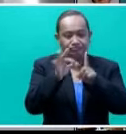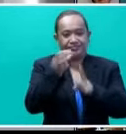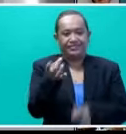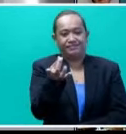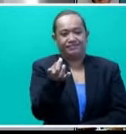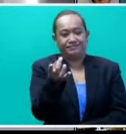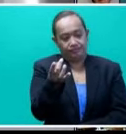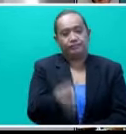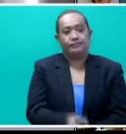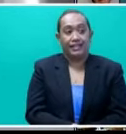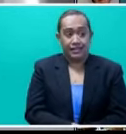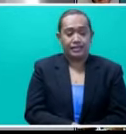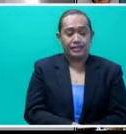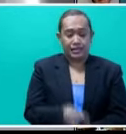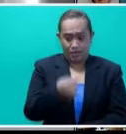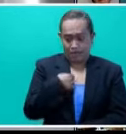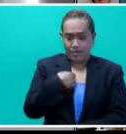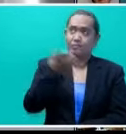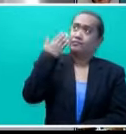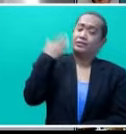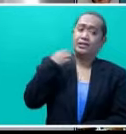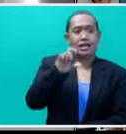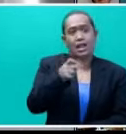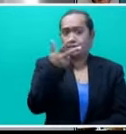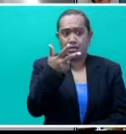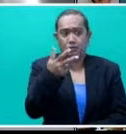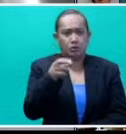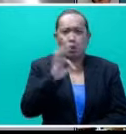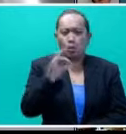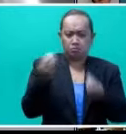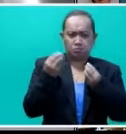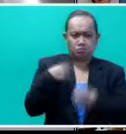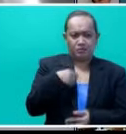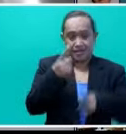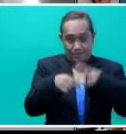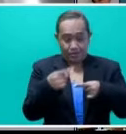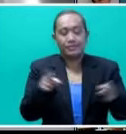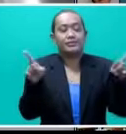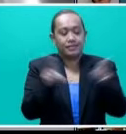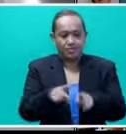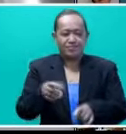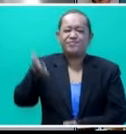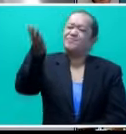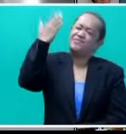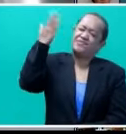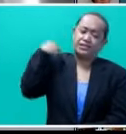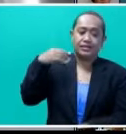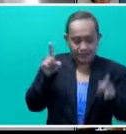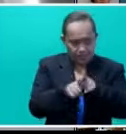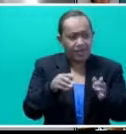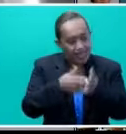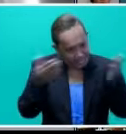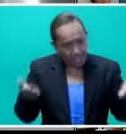the time when our days were there. When I was a girl in class eight, nobody talked to me about this. And I'm sure the other women MPs sitting in the room,